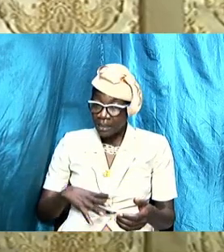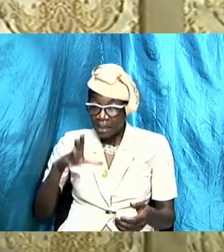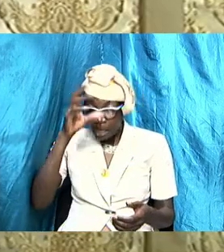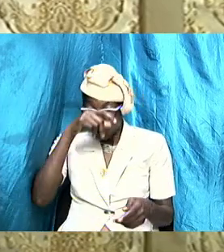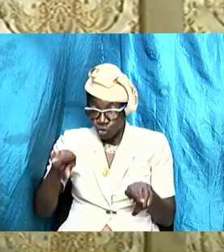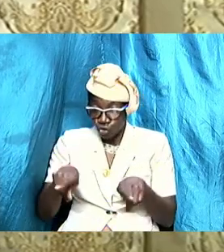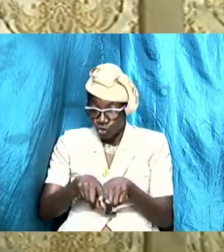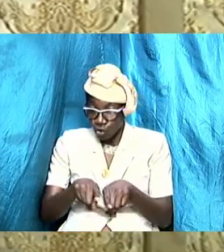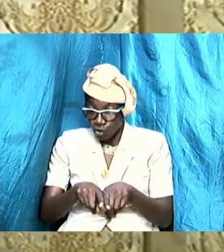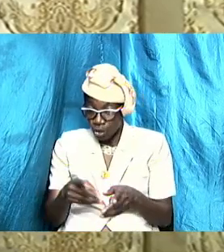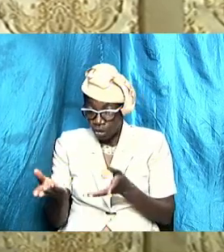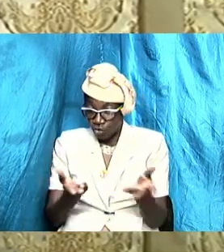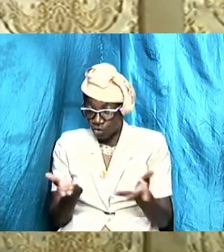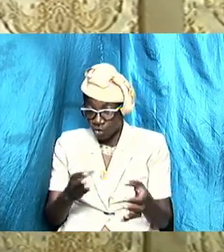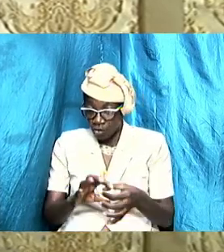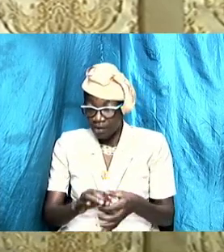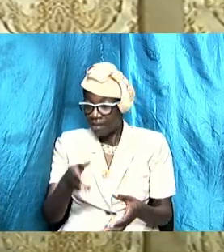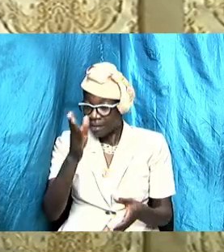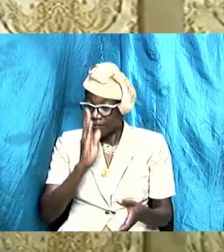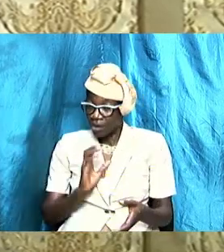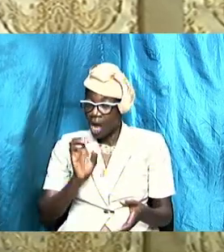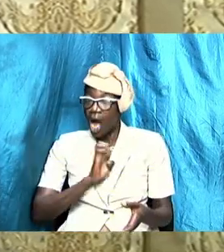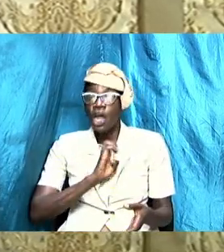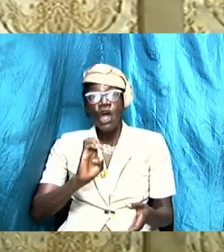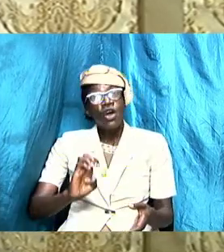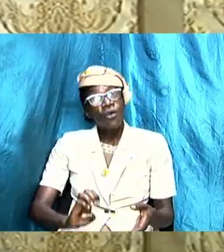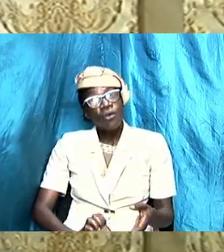of God Christian